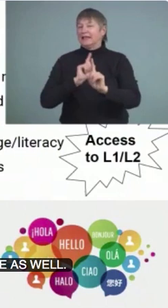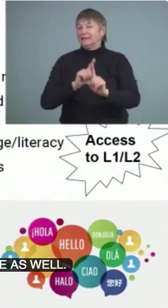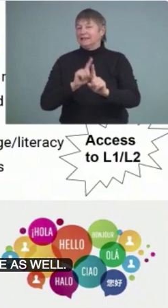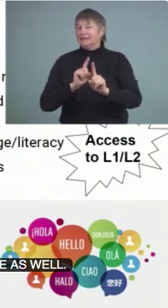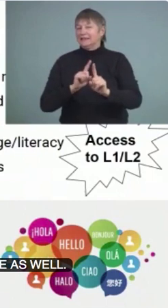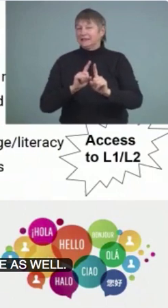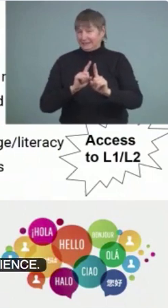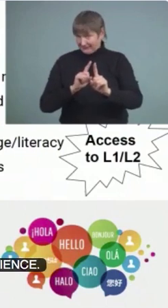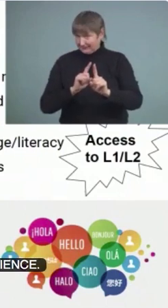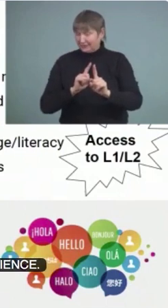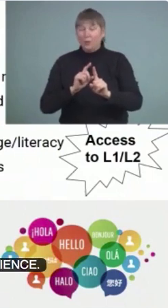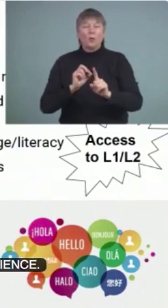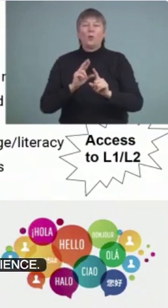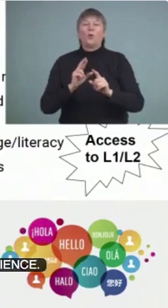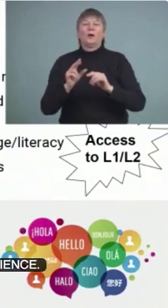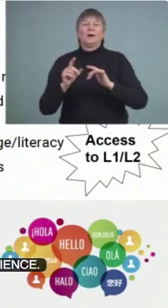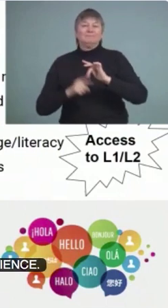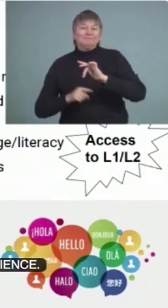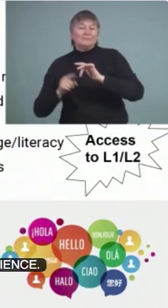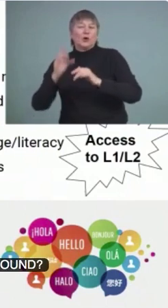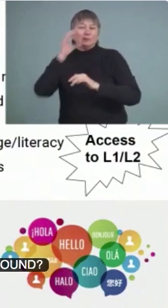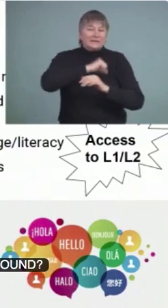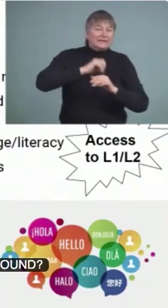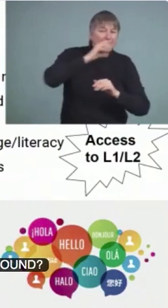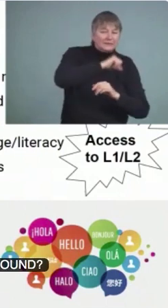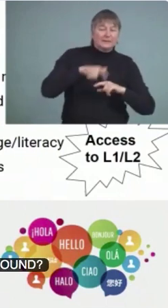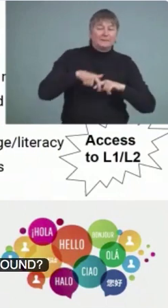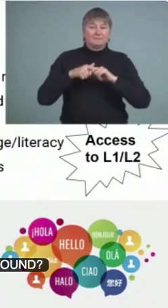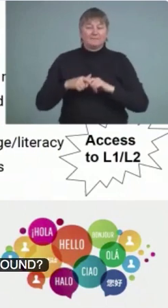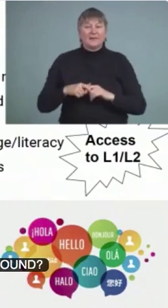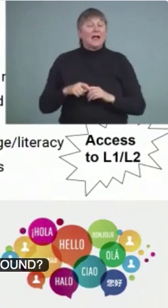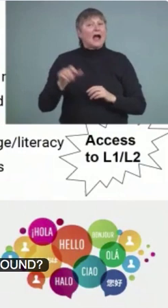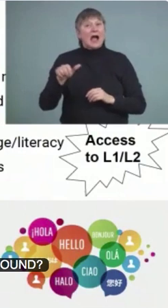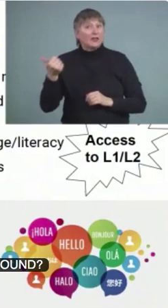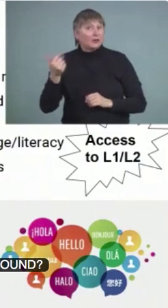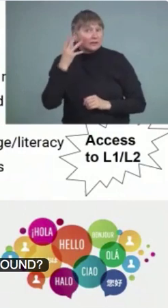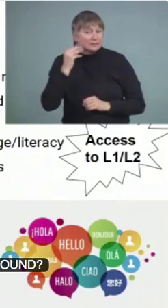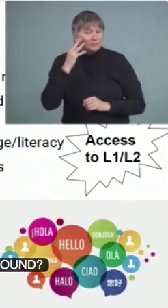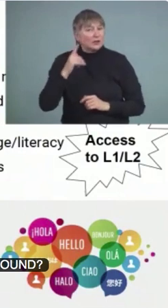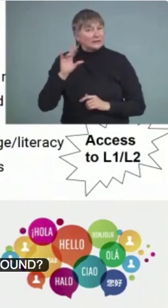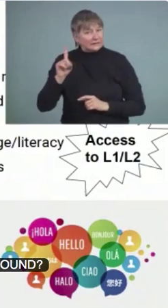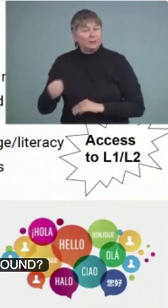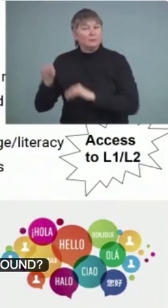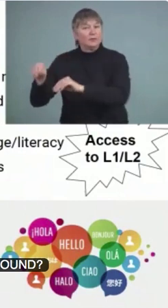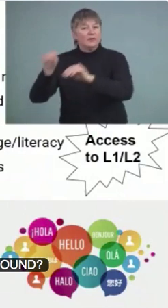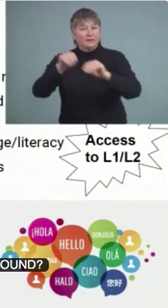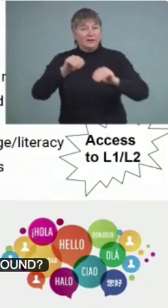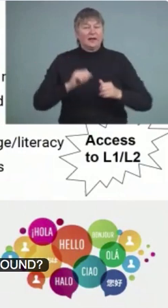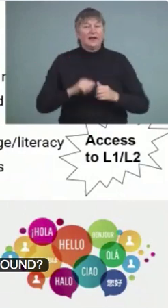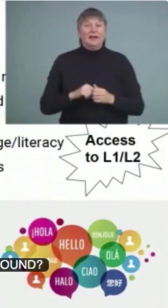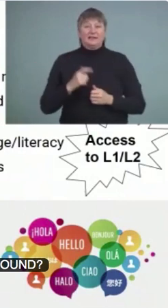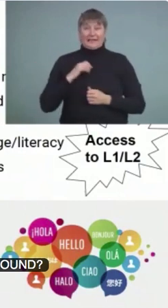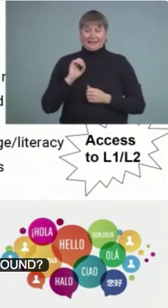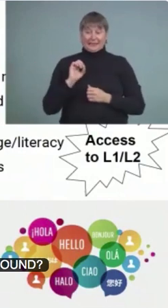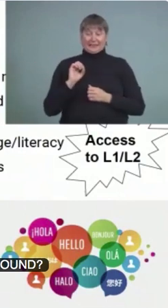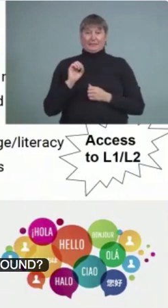much have these children moved around? I know in Edmonton Public, we always say, you know, if they've moved around about five times,